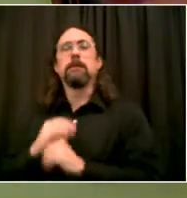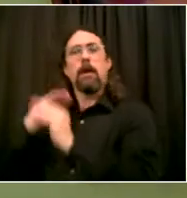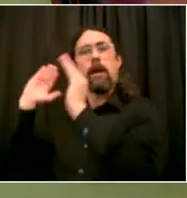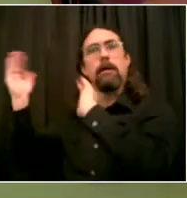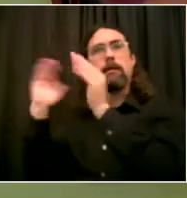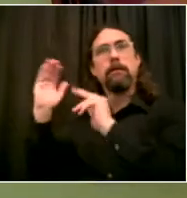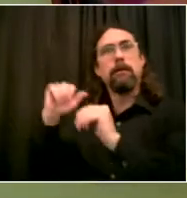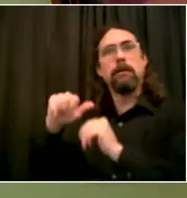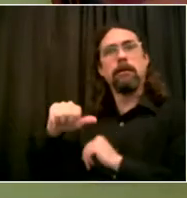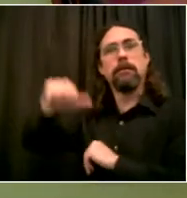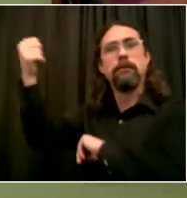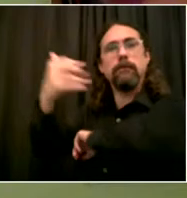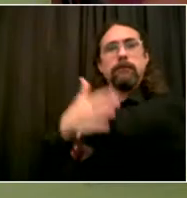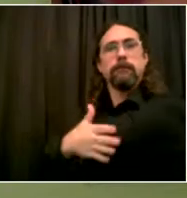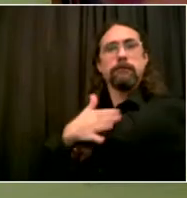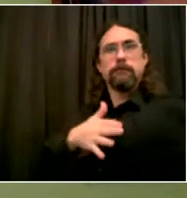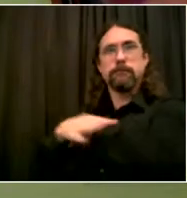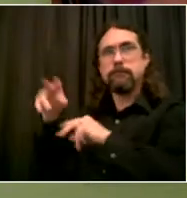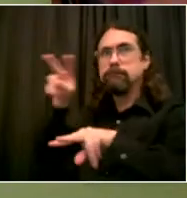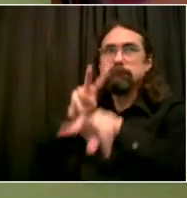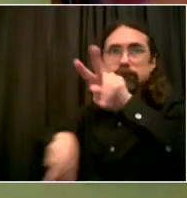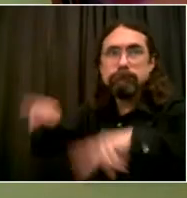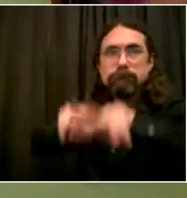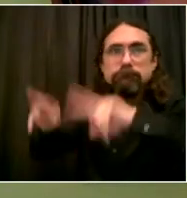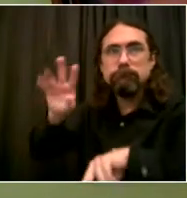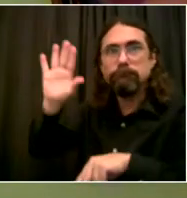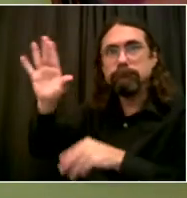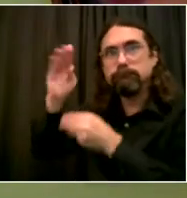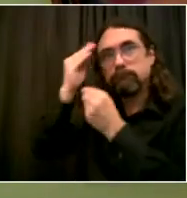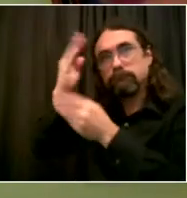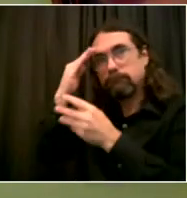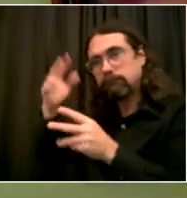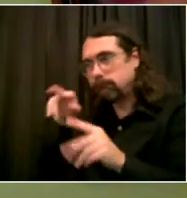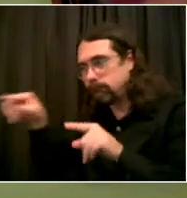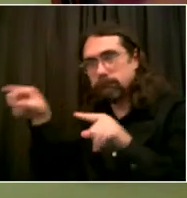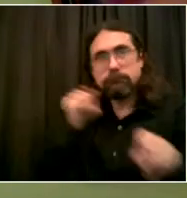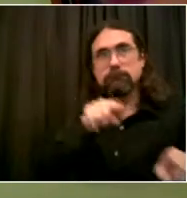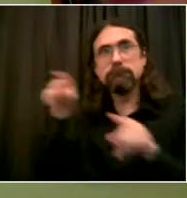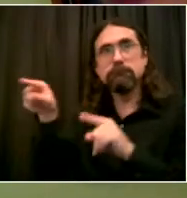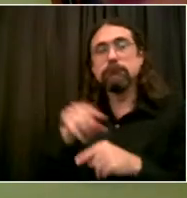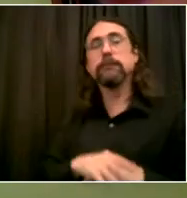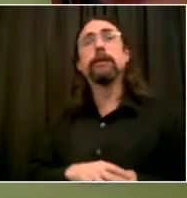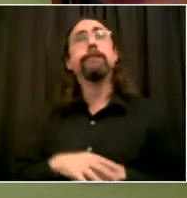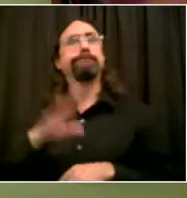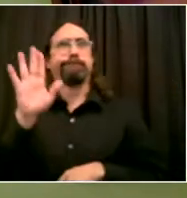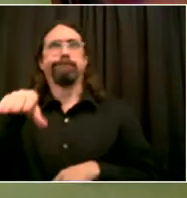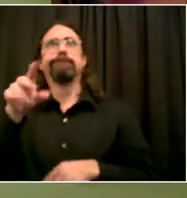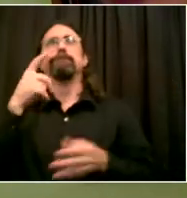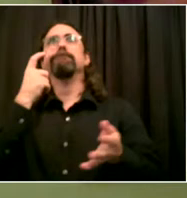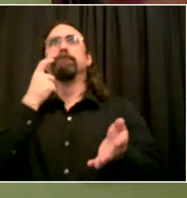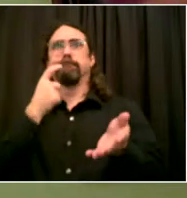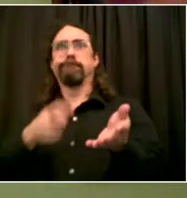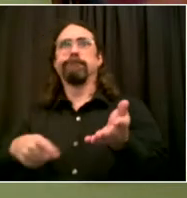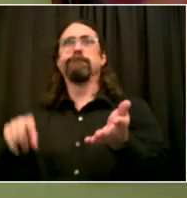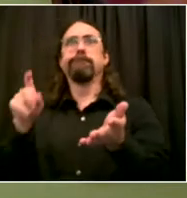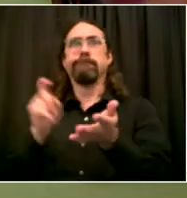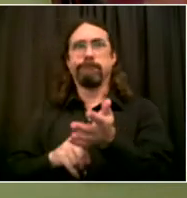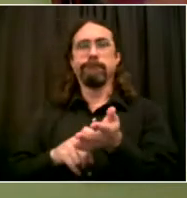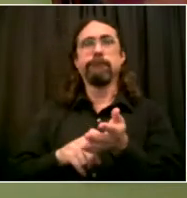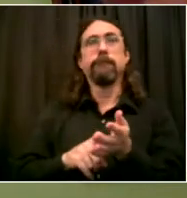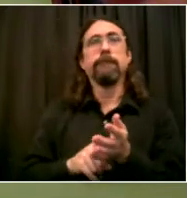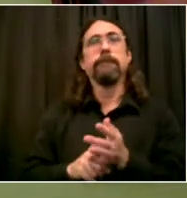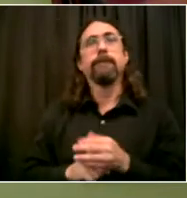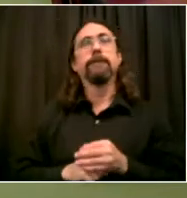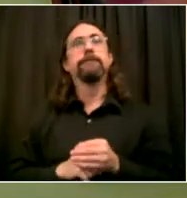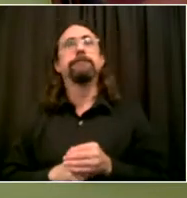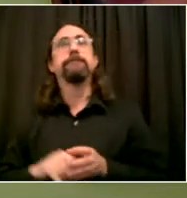number of cases across certain thresholds, you know, compared to where you were at your lowest point. But that was a a worrisome